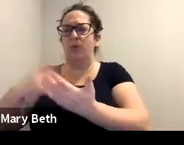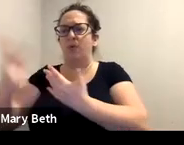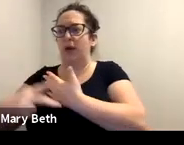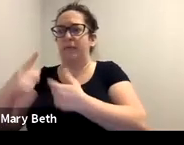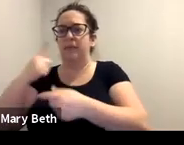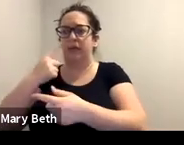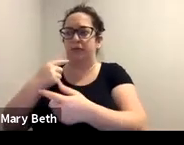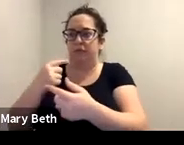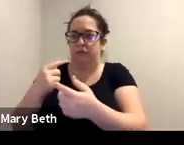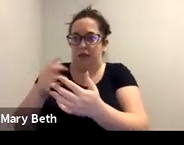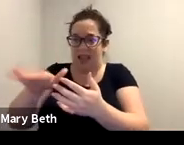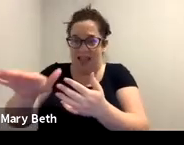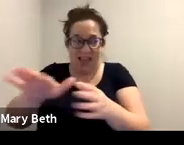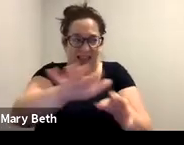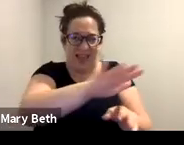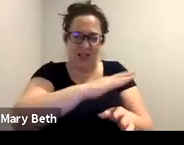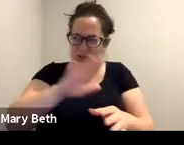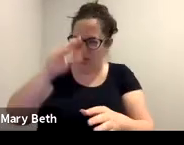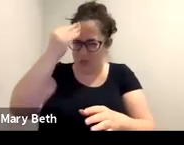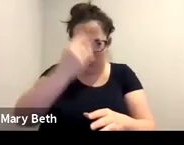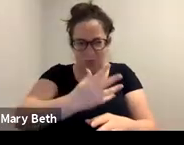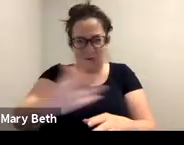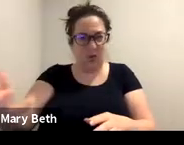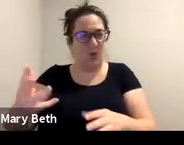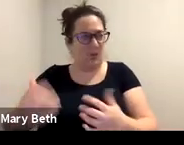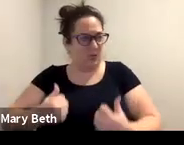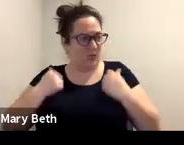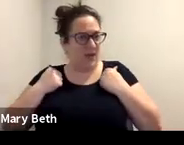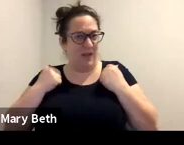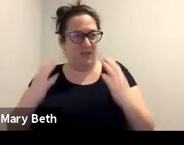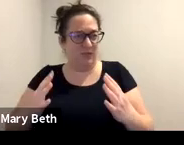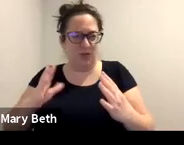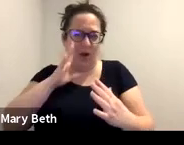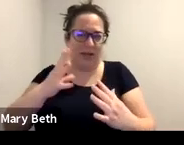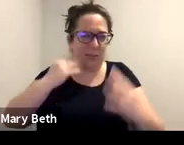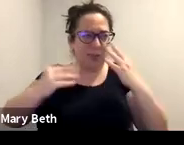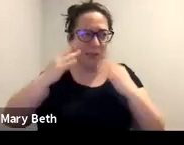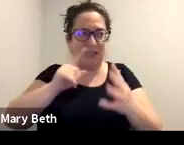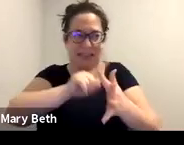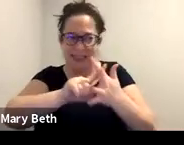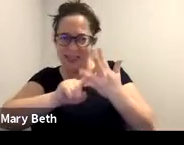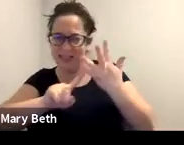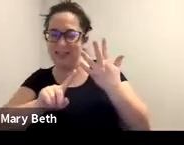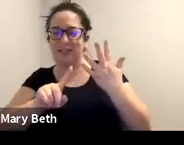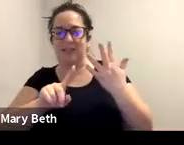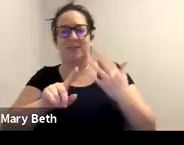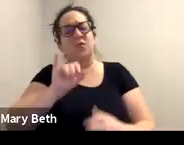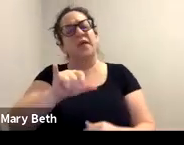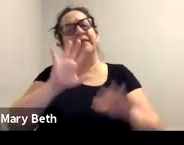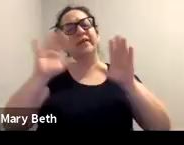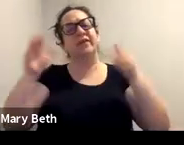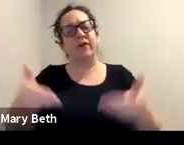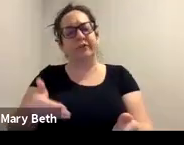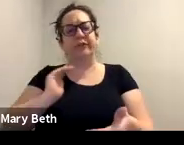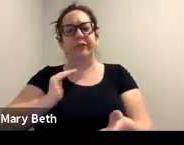survivors are experiencing. So, um, um, that's, uh, introduction about our